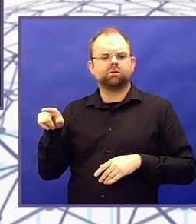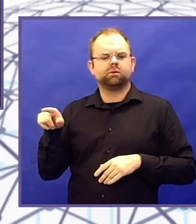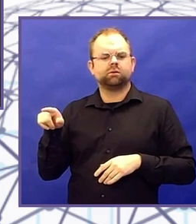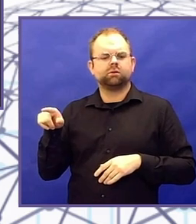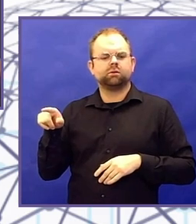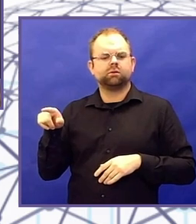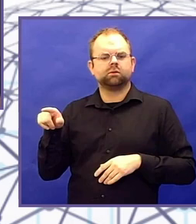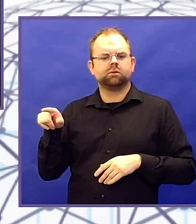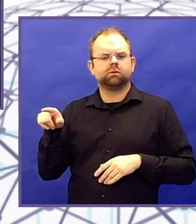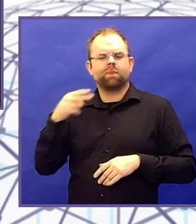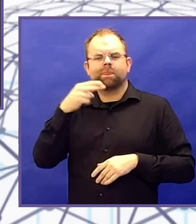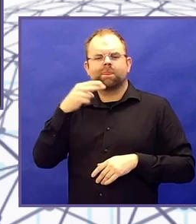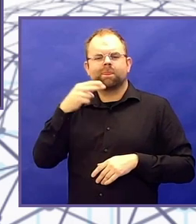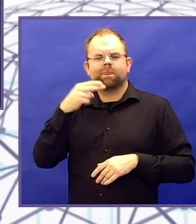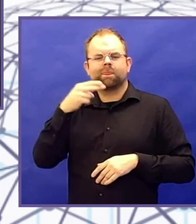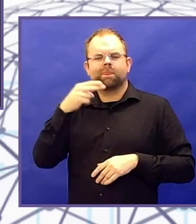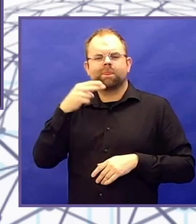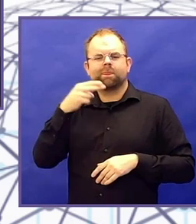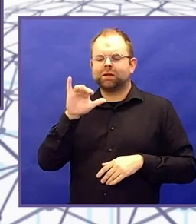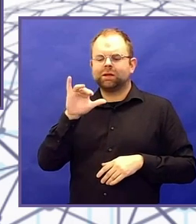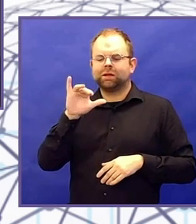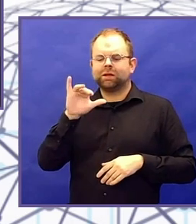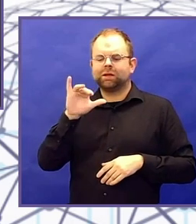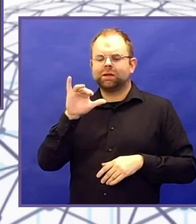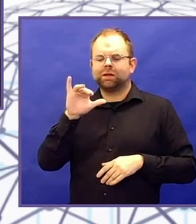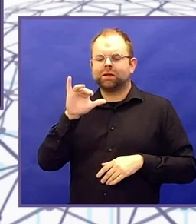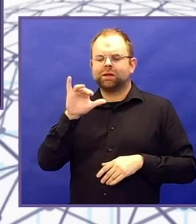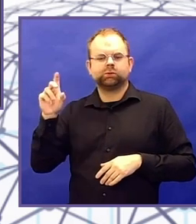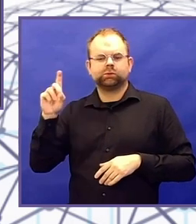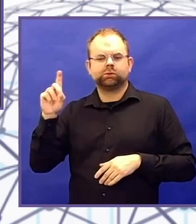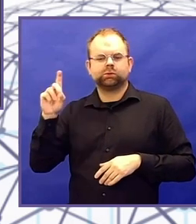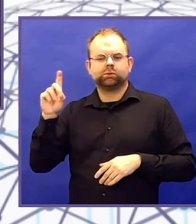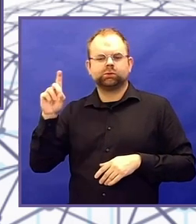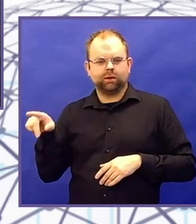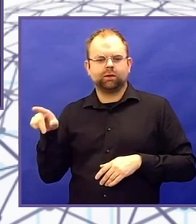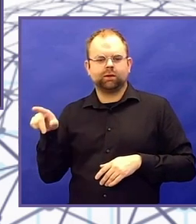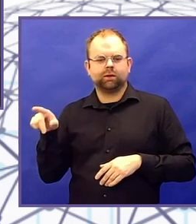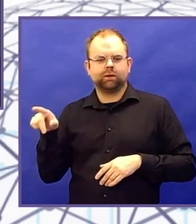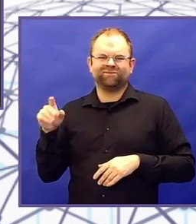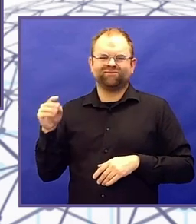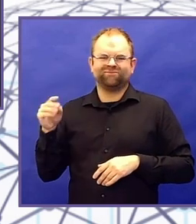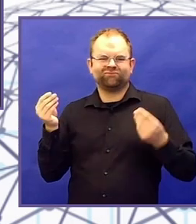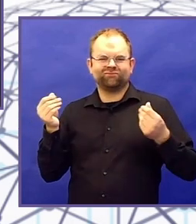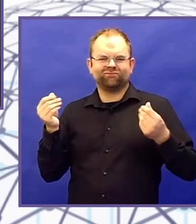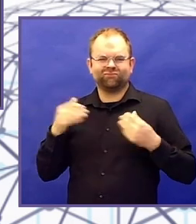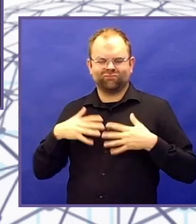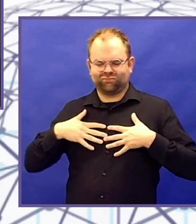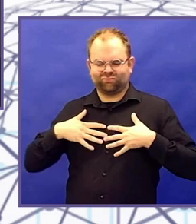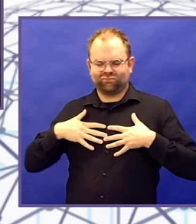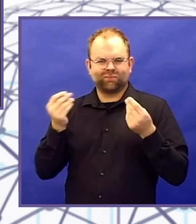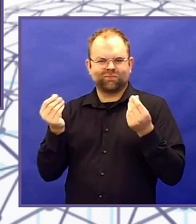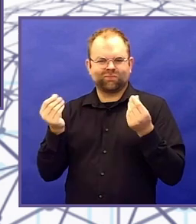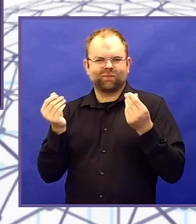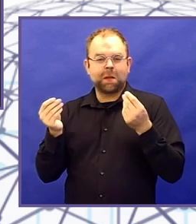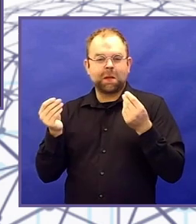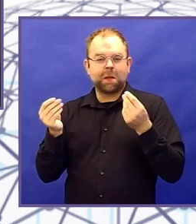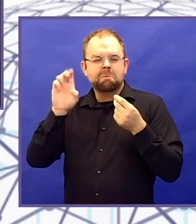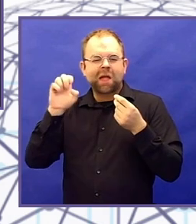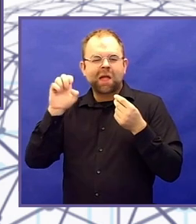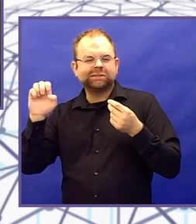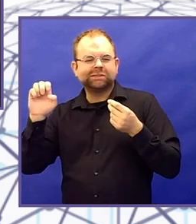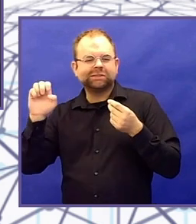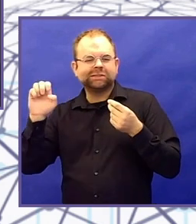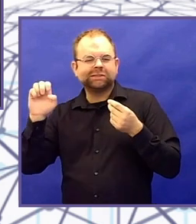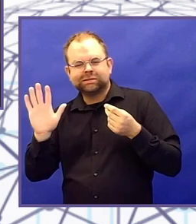We're good to go. Okay, we can stop talking about Yogi Bear because we're good to go. So, Anna, back over to you. Yes, so in this session, we're going to be talking